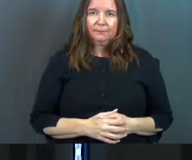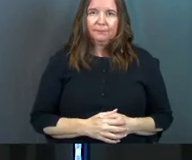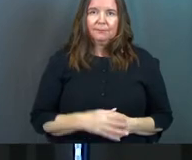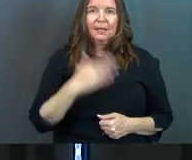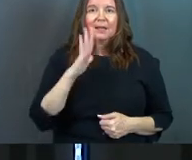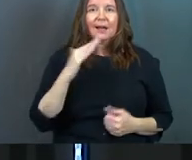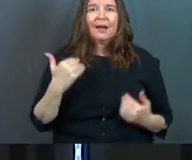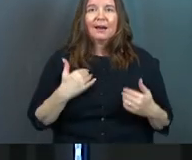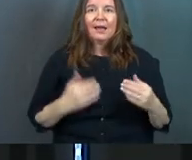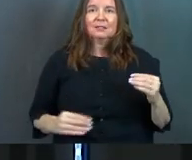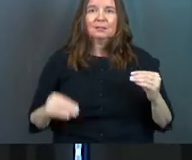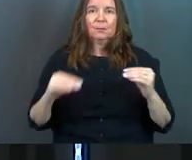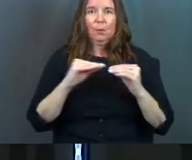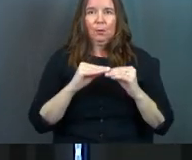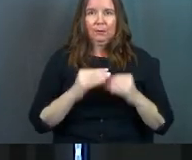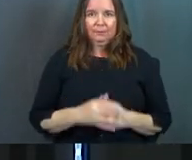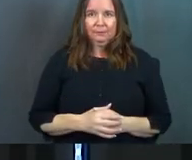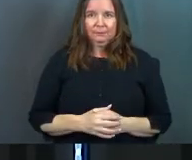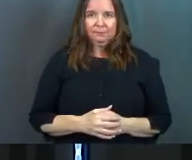God's got more.